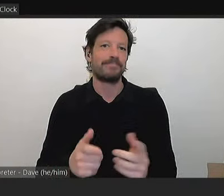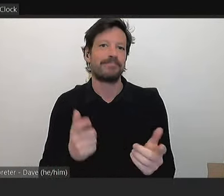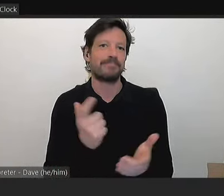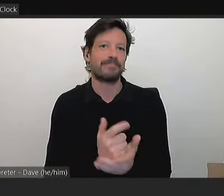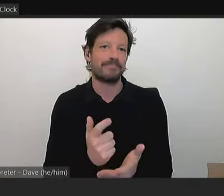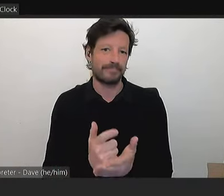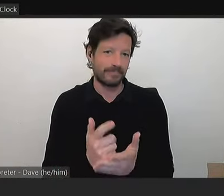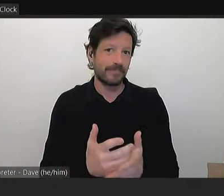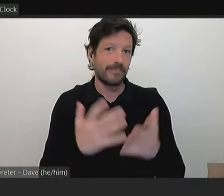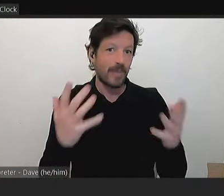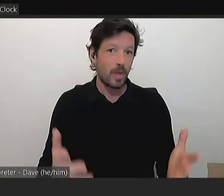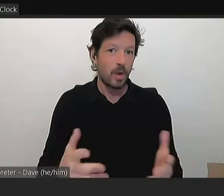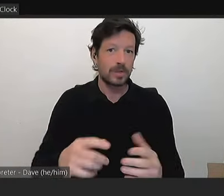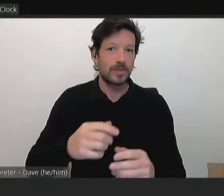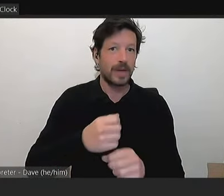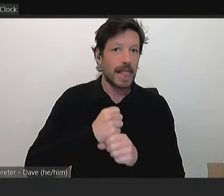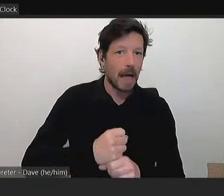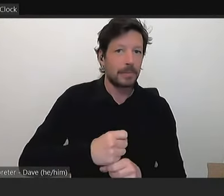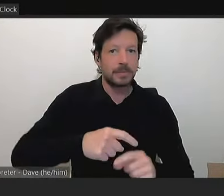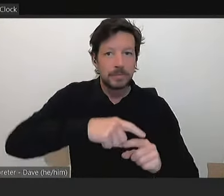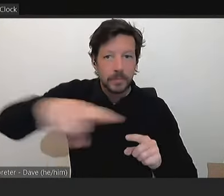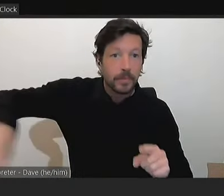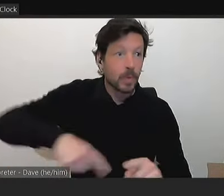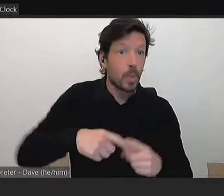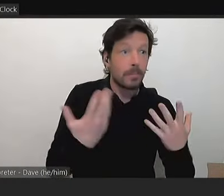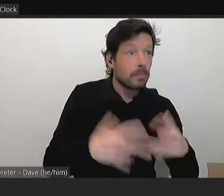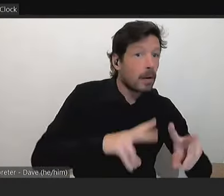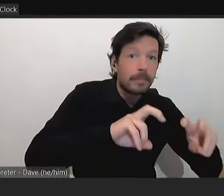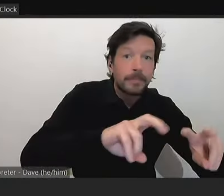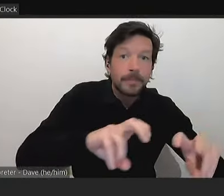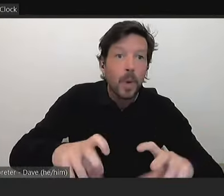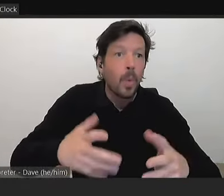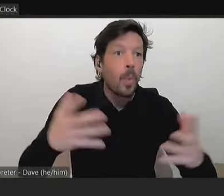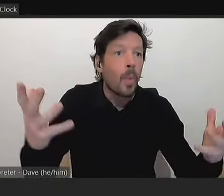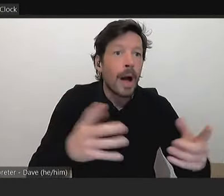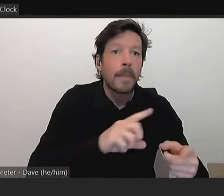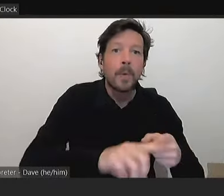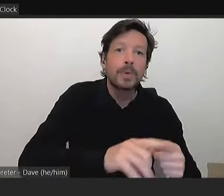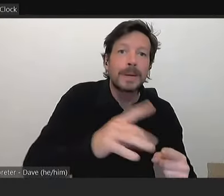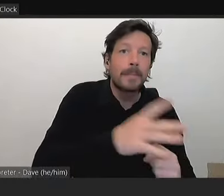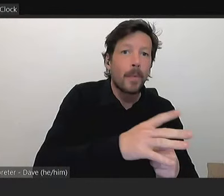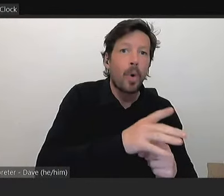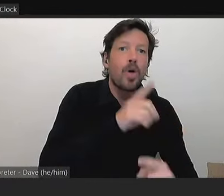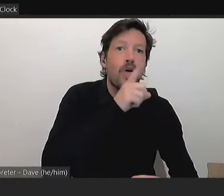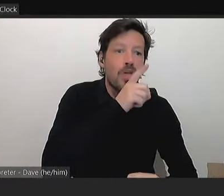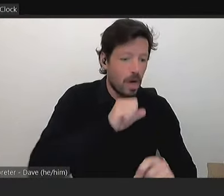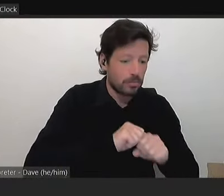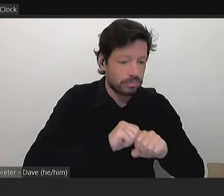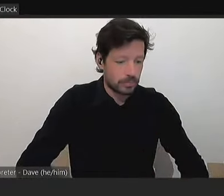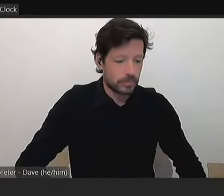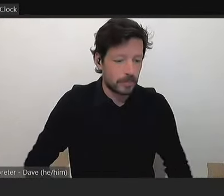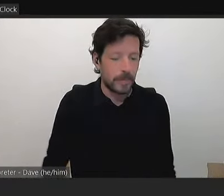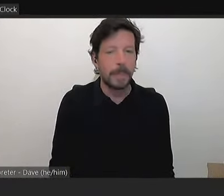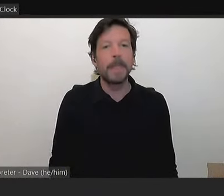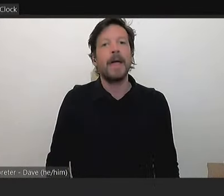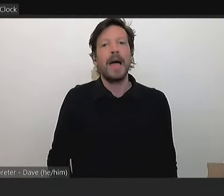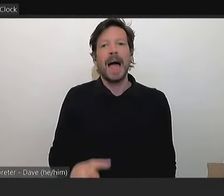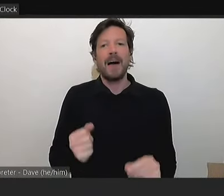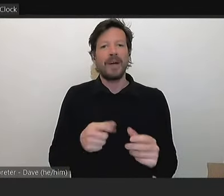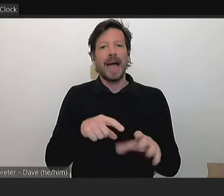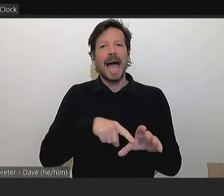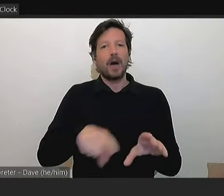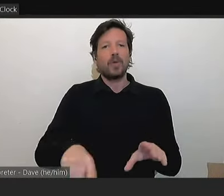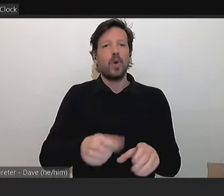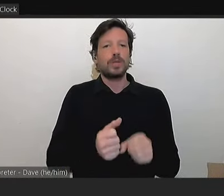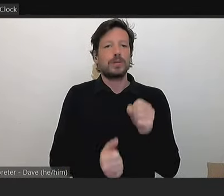work to find out where the sports field lighting needs to happen first, and that has been put into the outdoor sport infrastructure framework that we all